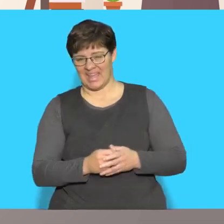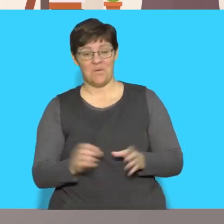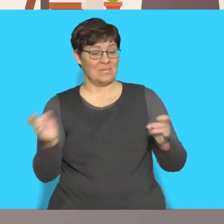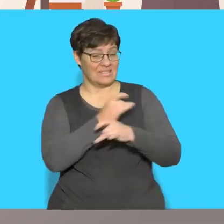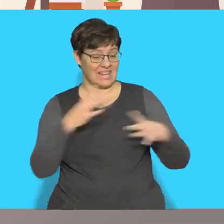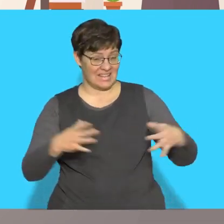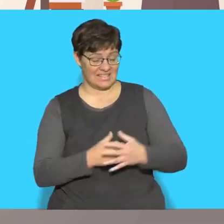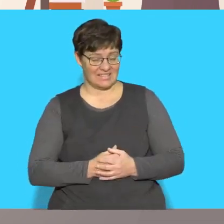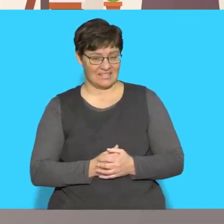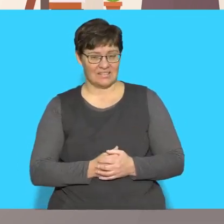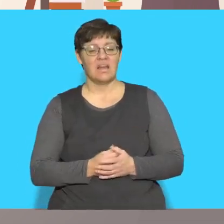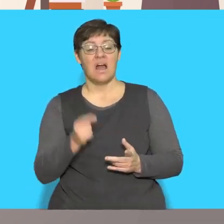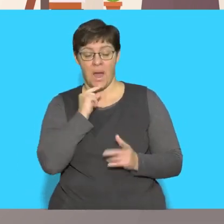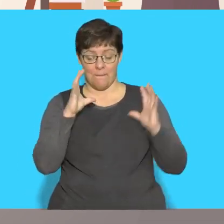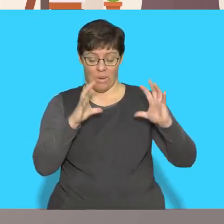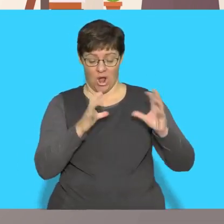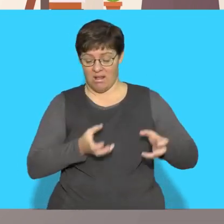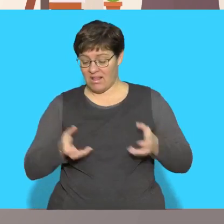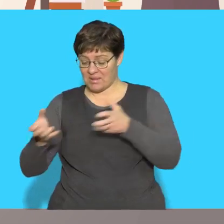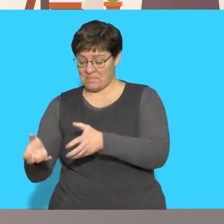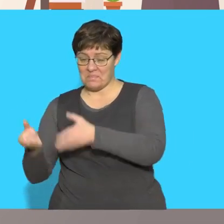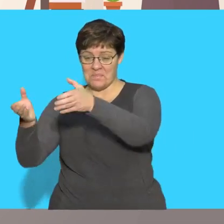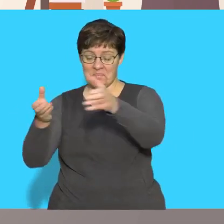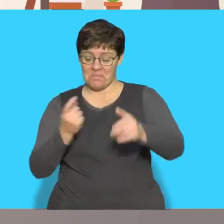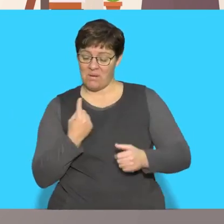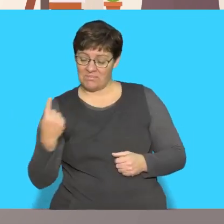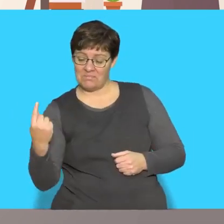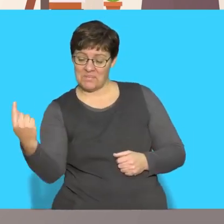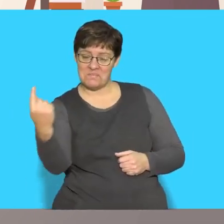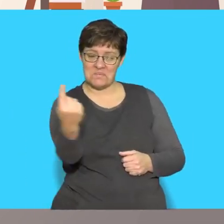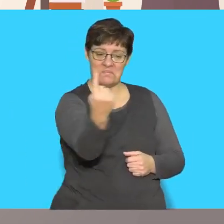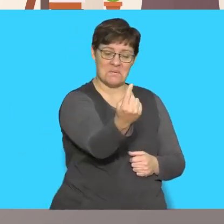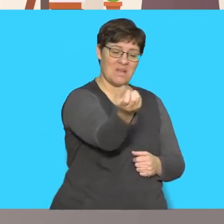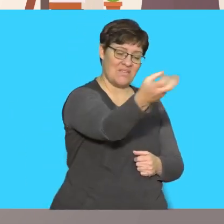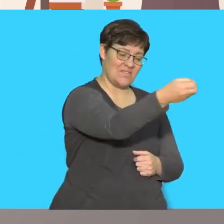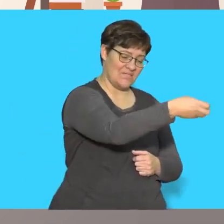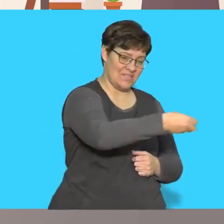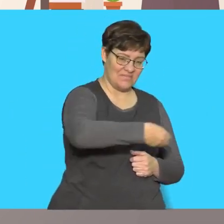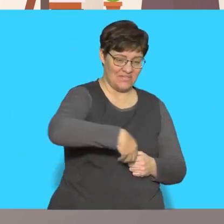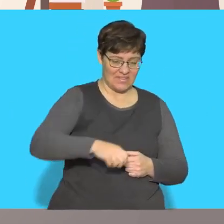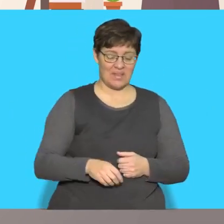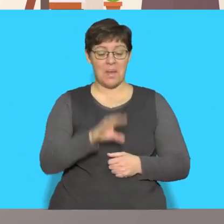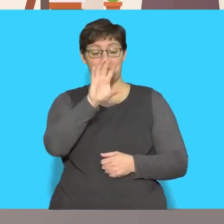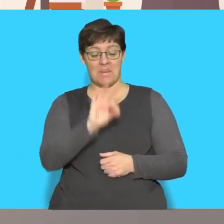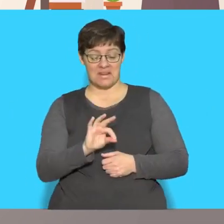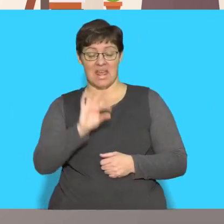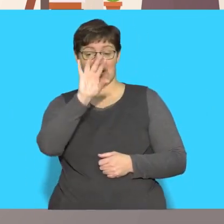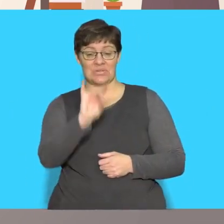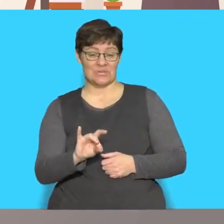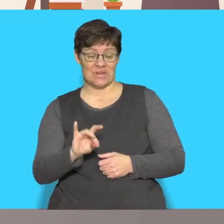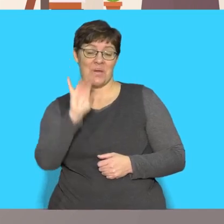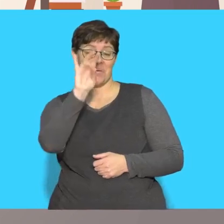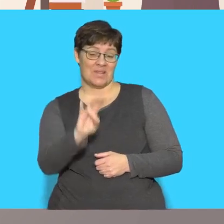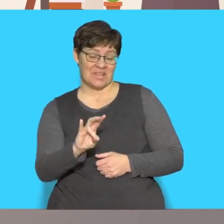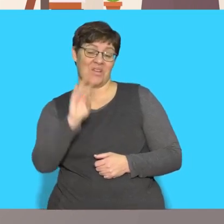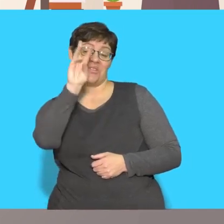And Okay, let's begin. Start passing the object as we start saying the words. Monday, Tuesday,